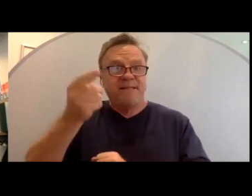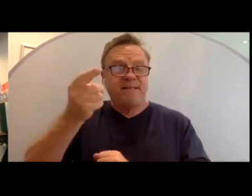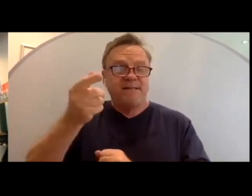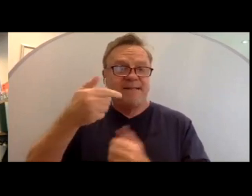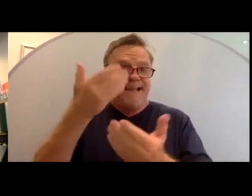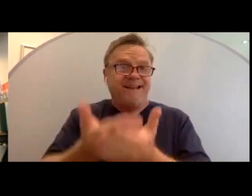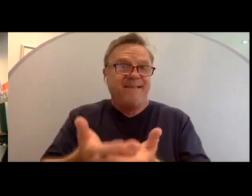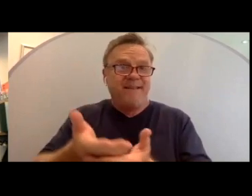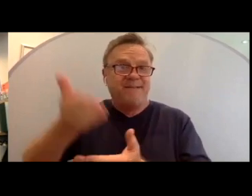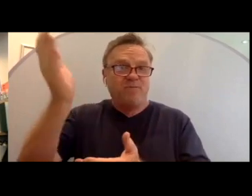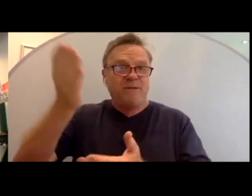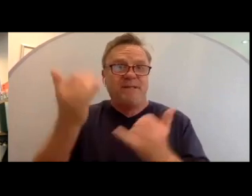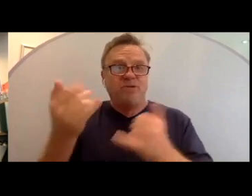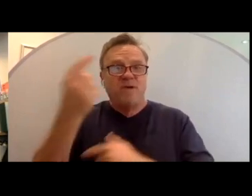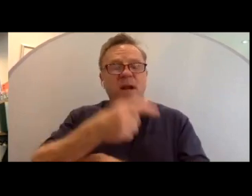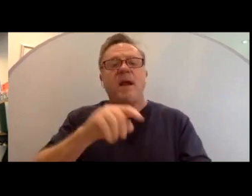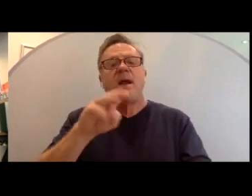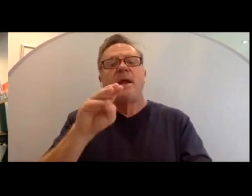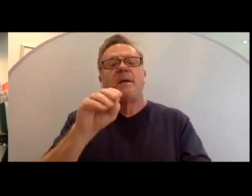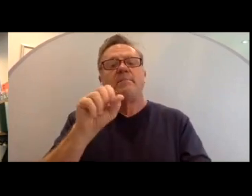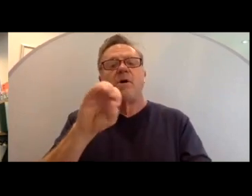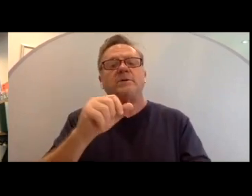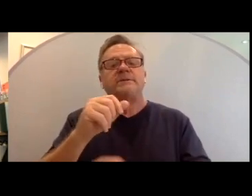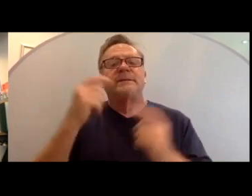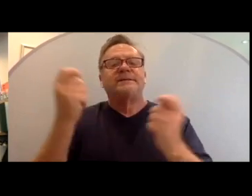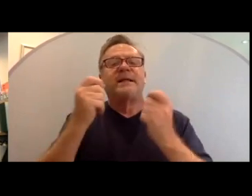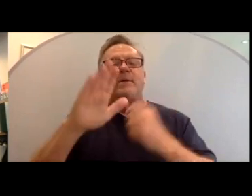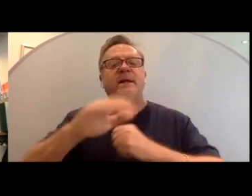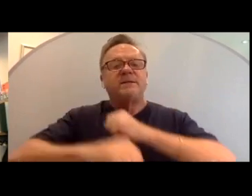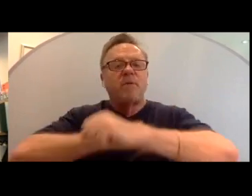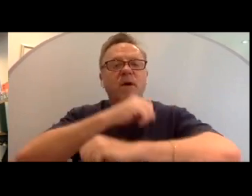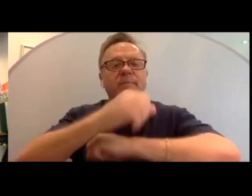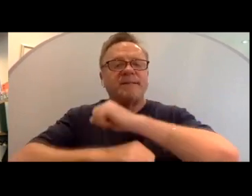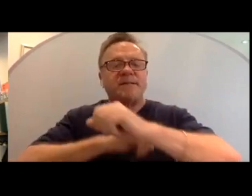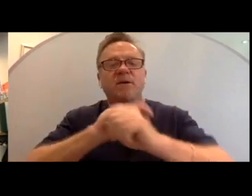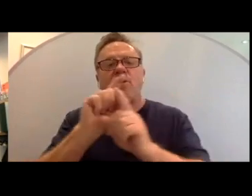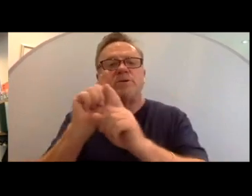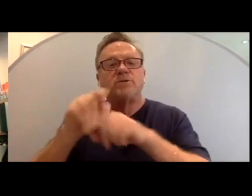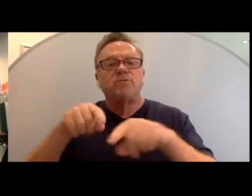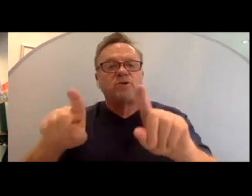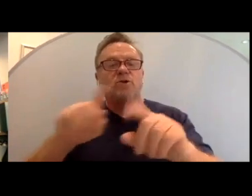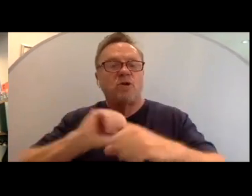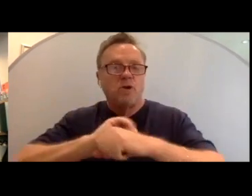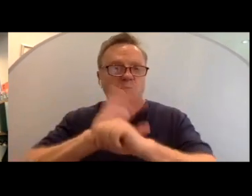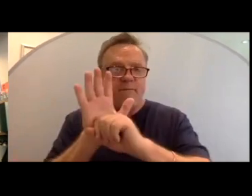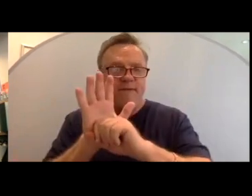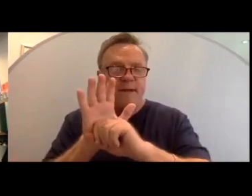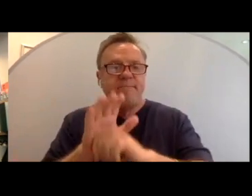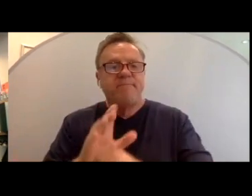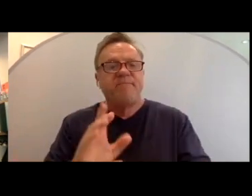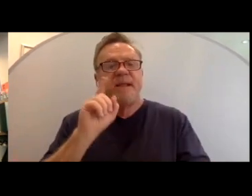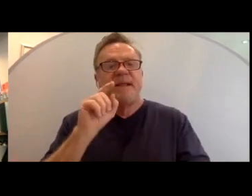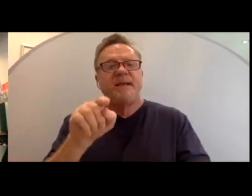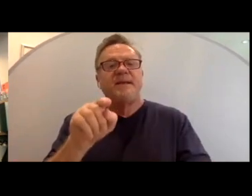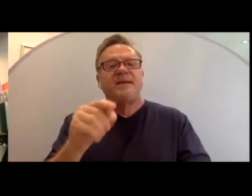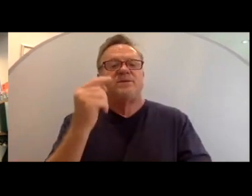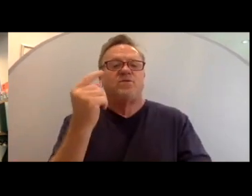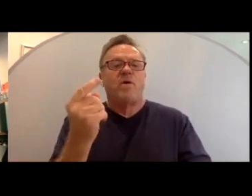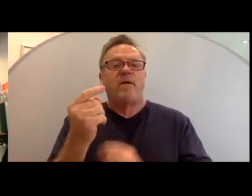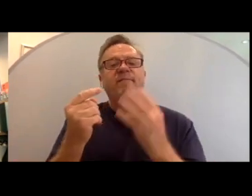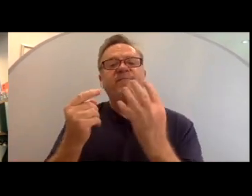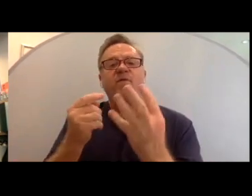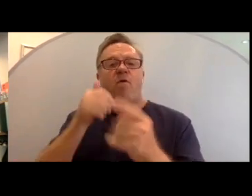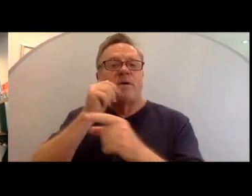Moses celebrated his bar mitzvah also during COVID. Moses is one of four